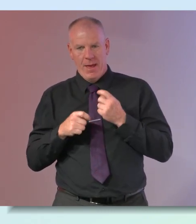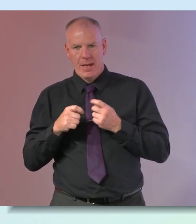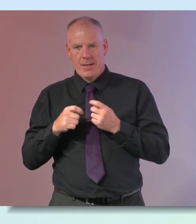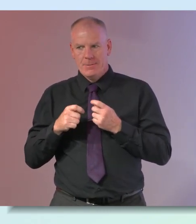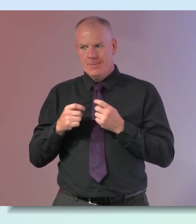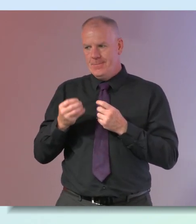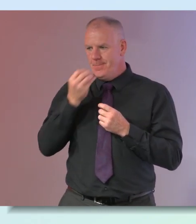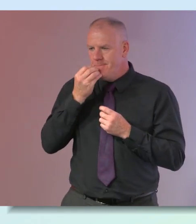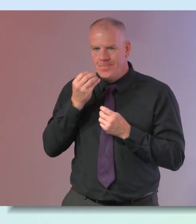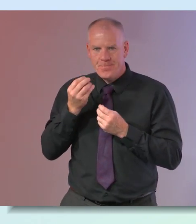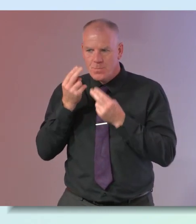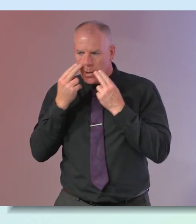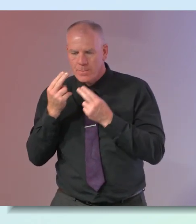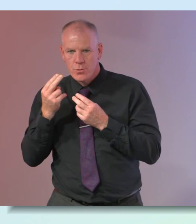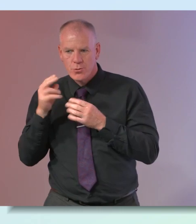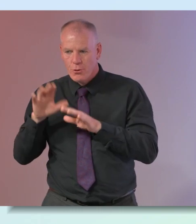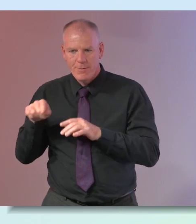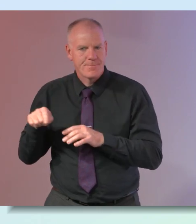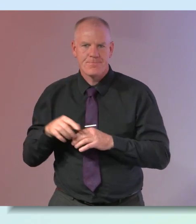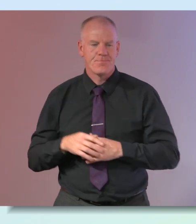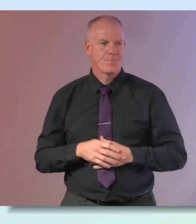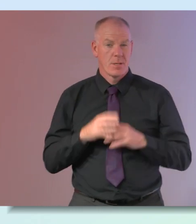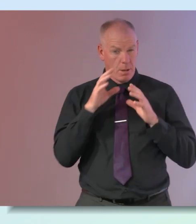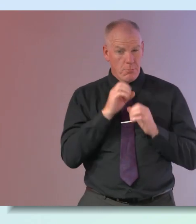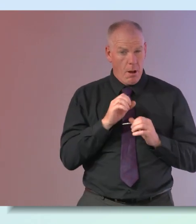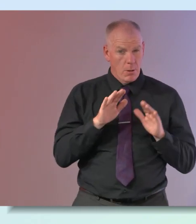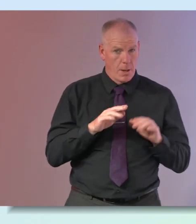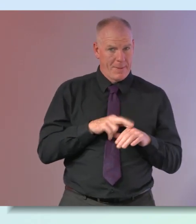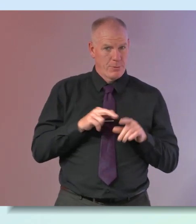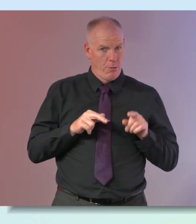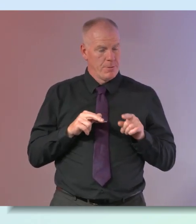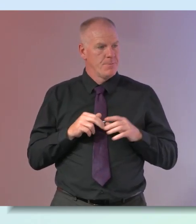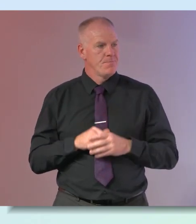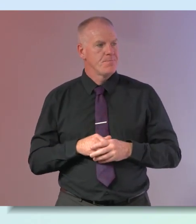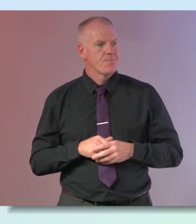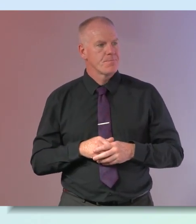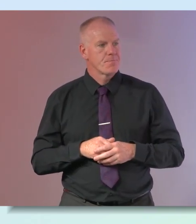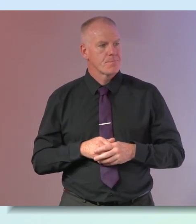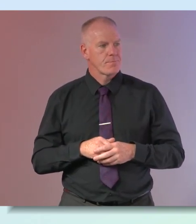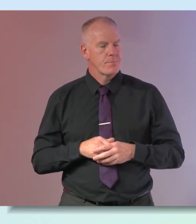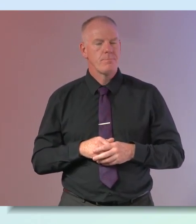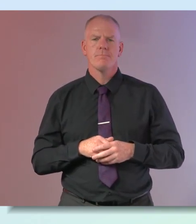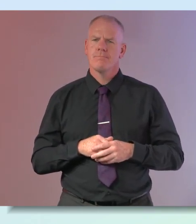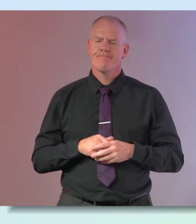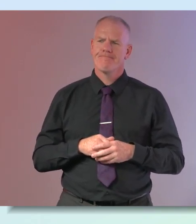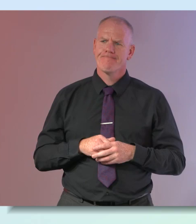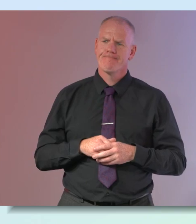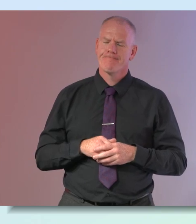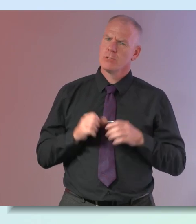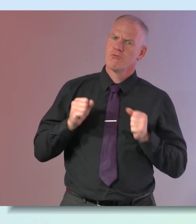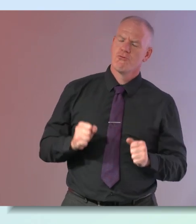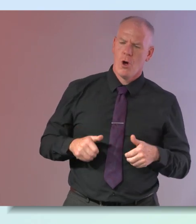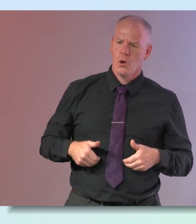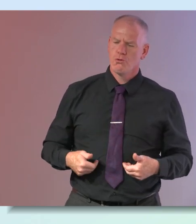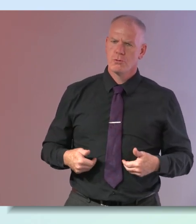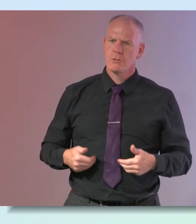the milk chocolate but you know anything i i would question you know if you're really hungry between a lot of meal